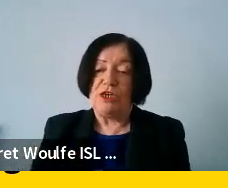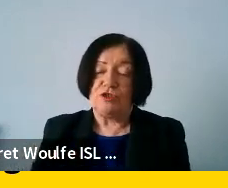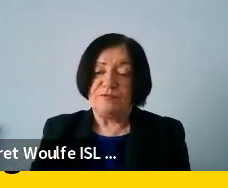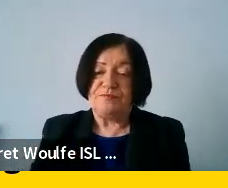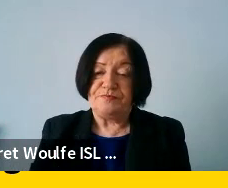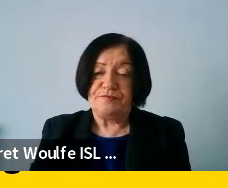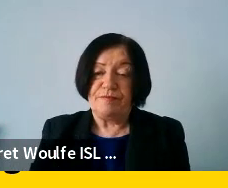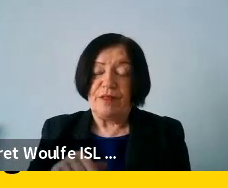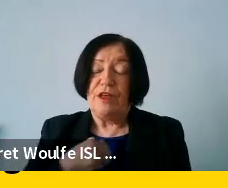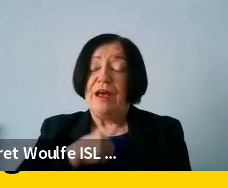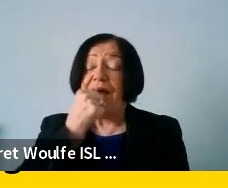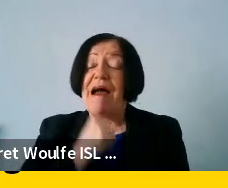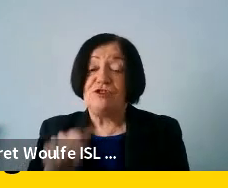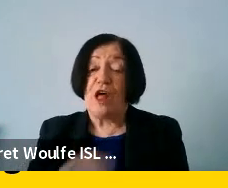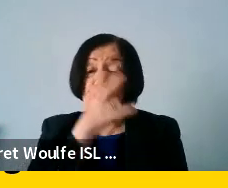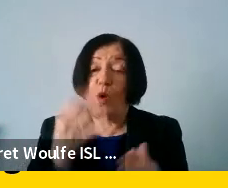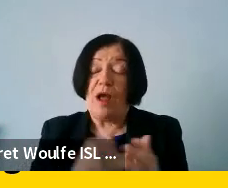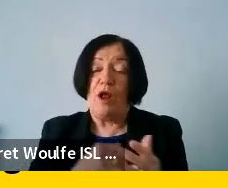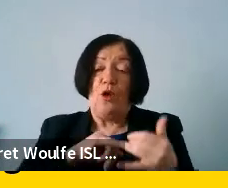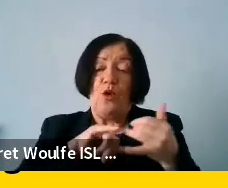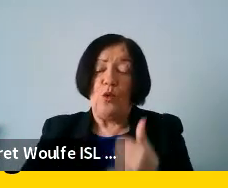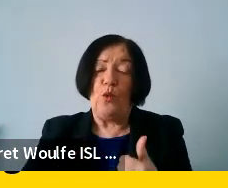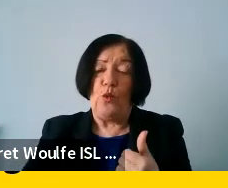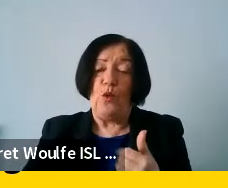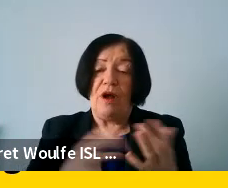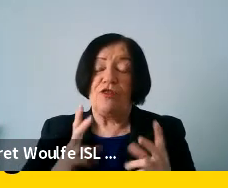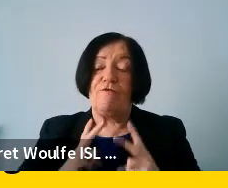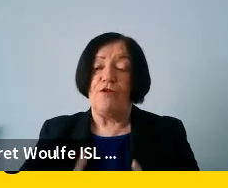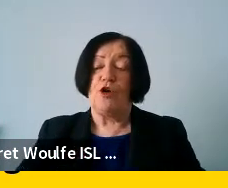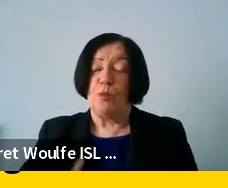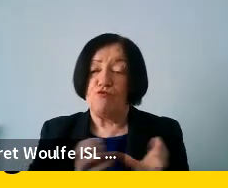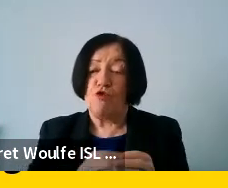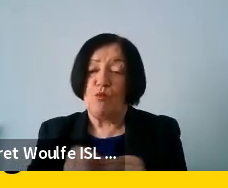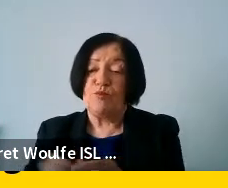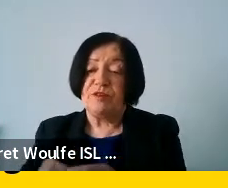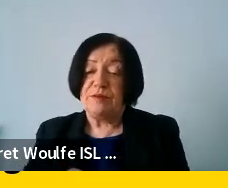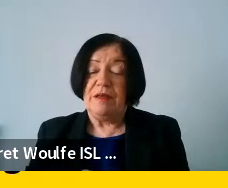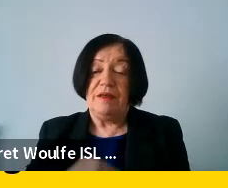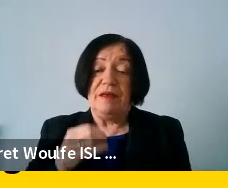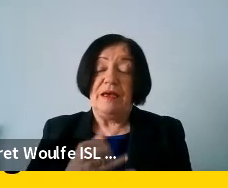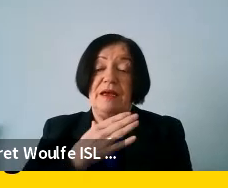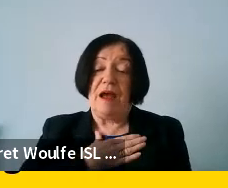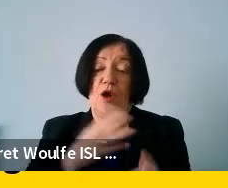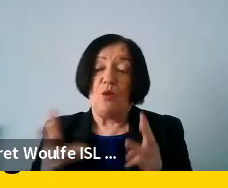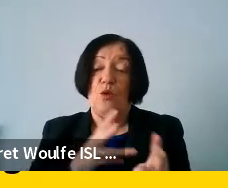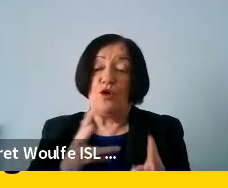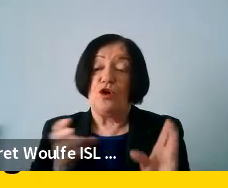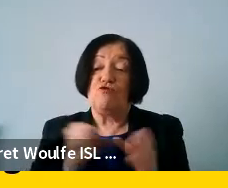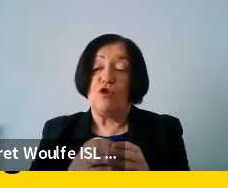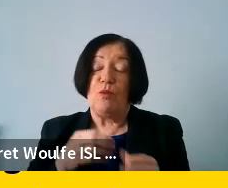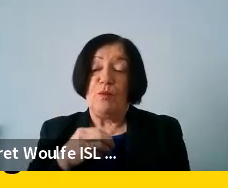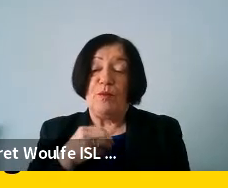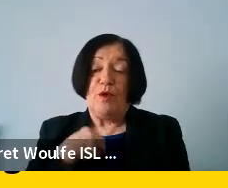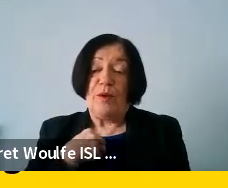So just the answer to that question on who are the vulnerable groups in our working group. We mainly,